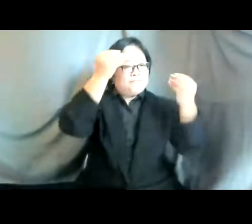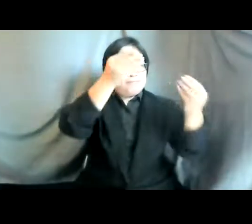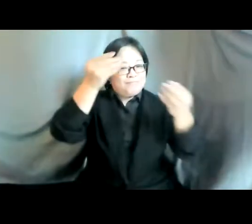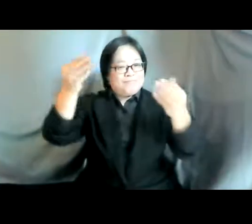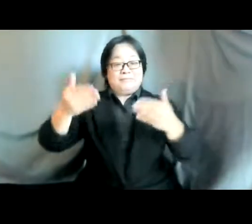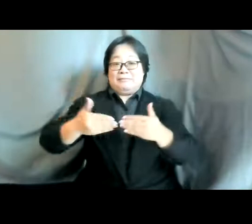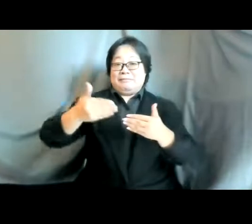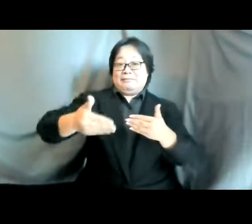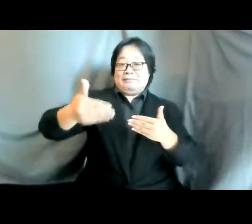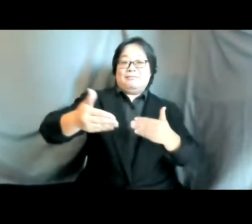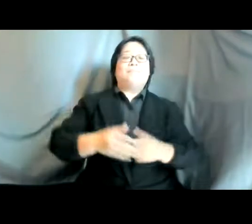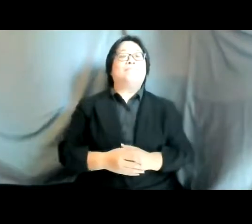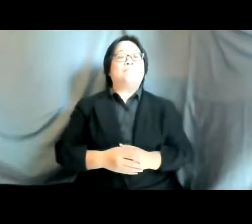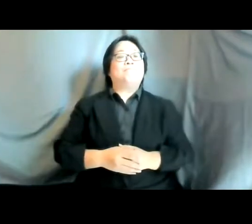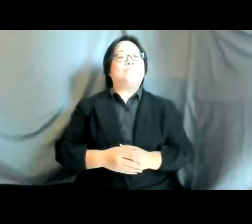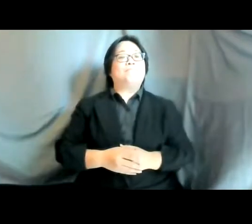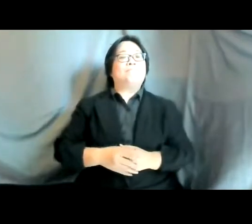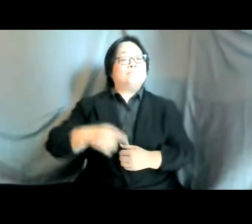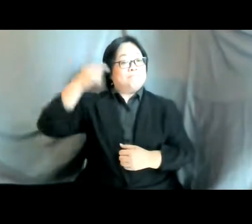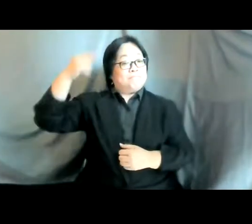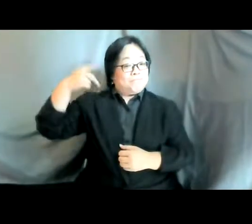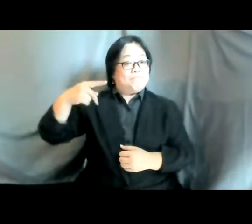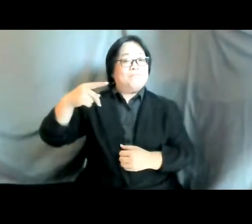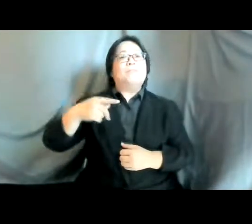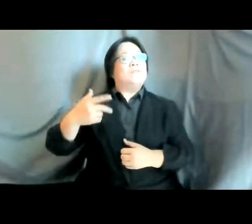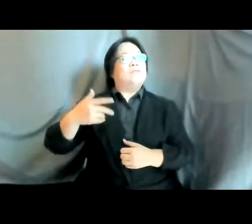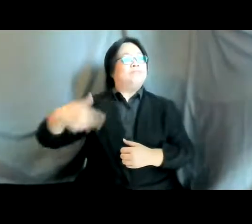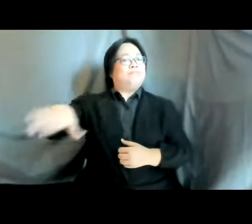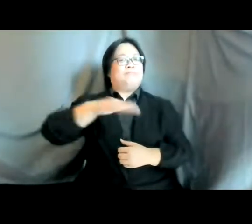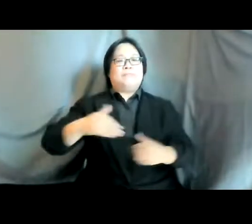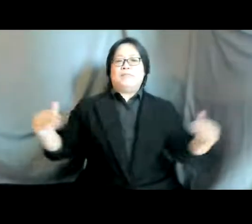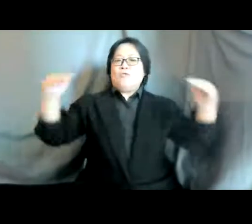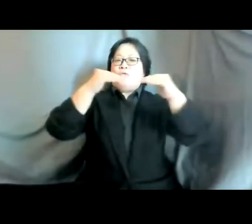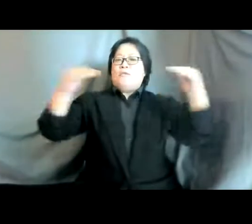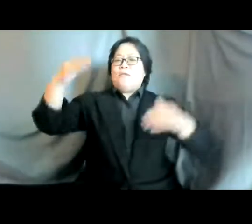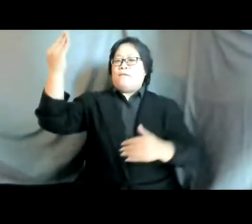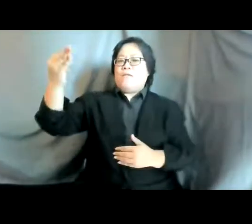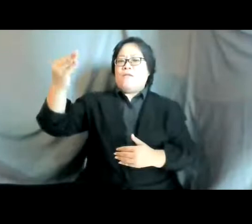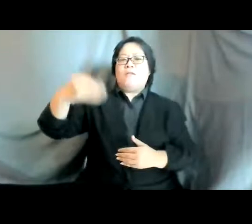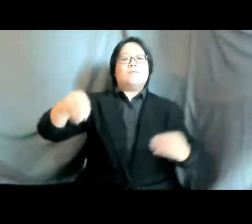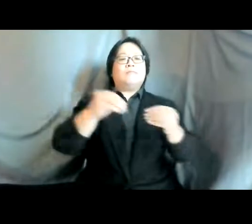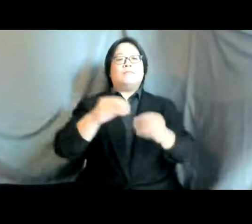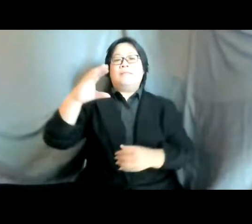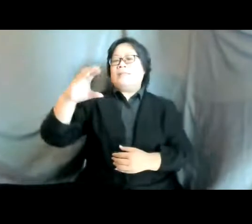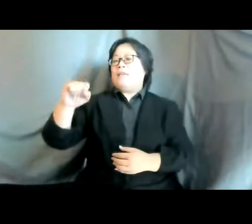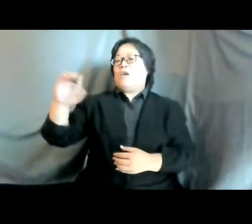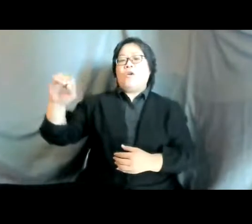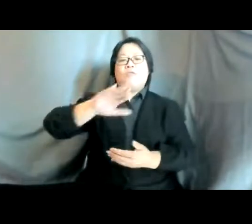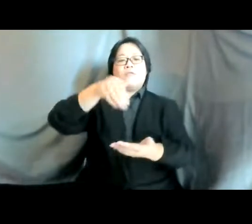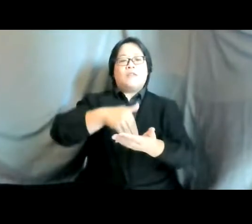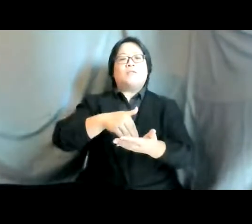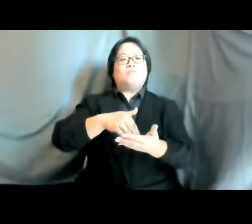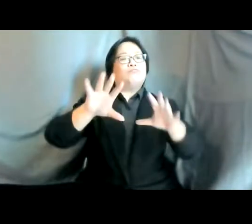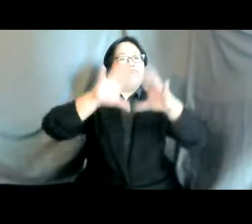ladies and gentlemen the generation equality forum is a civil society centered multi-stakeholder global gathering